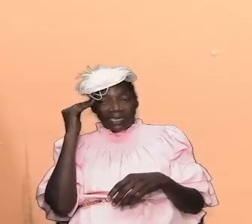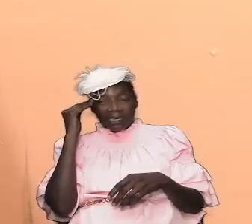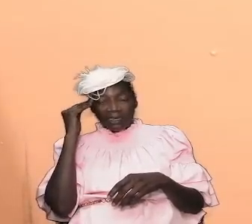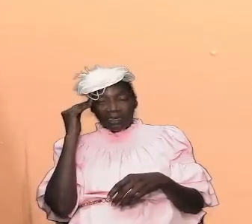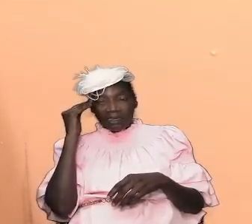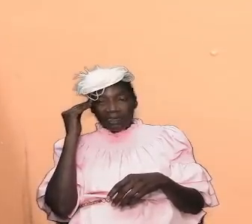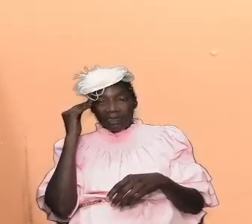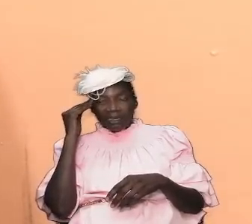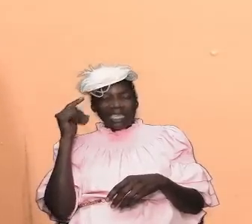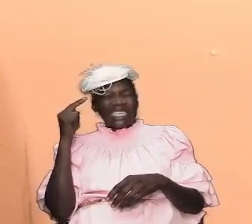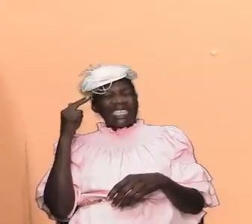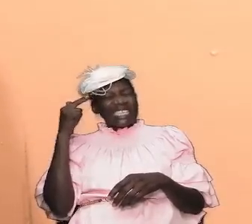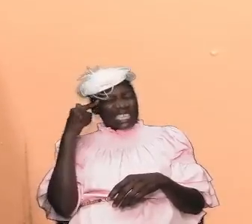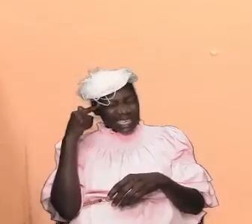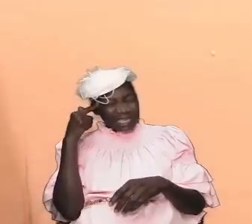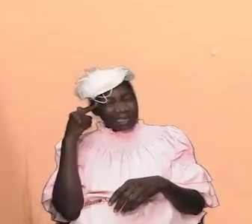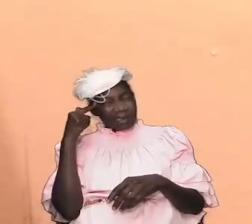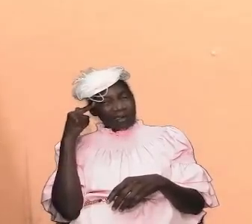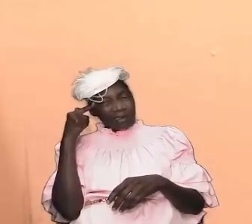think